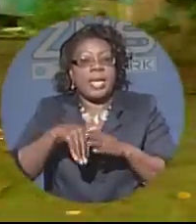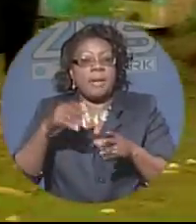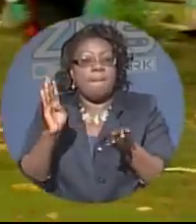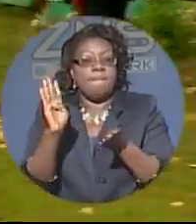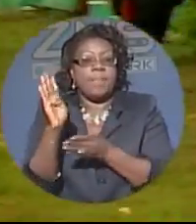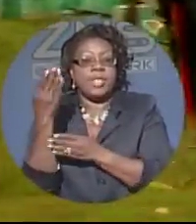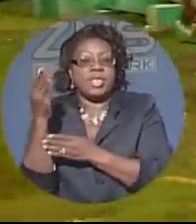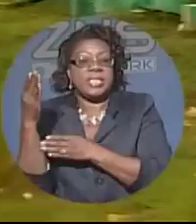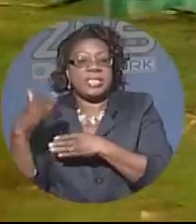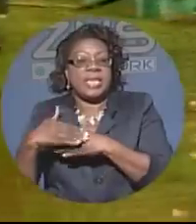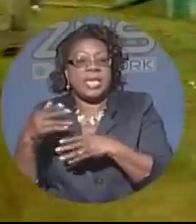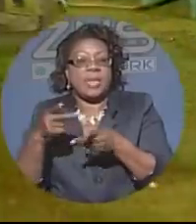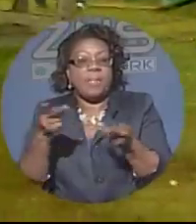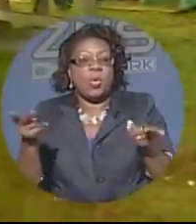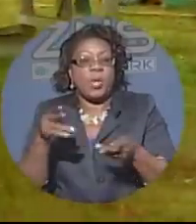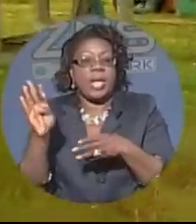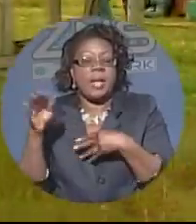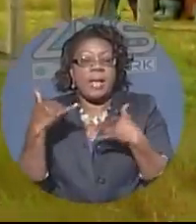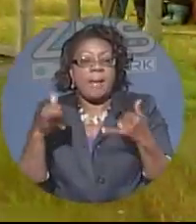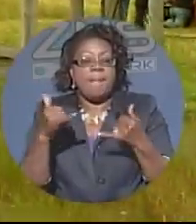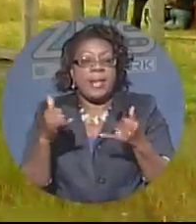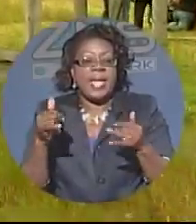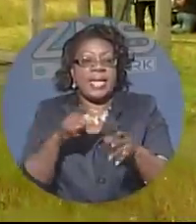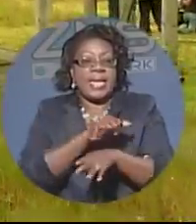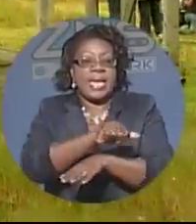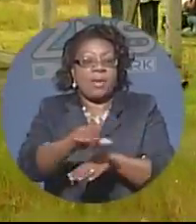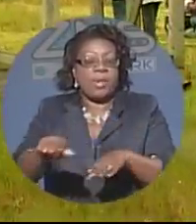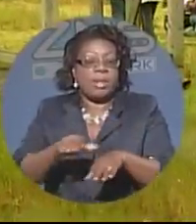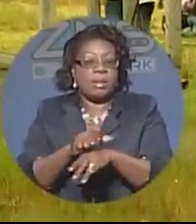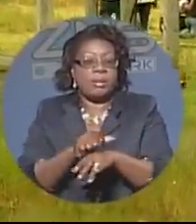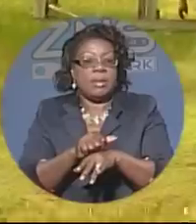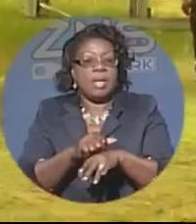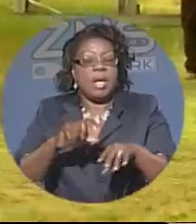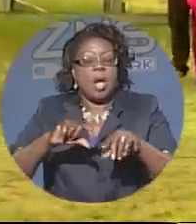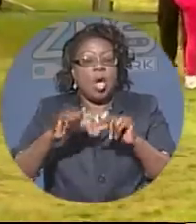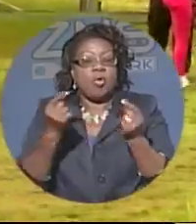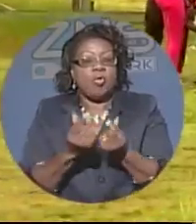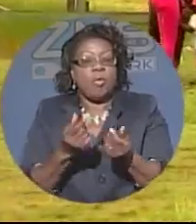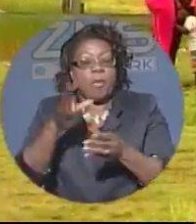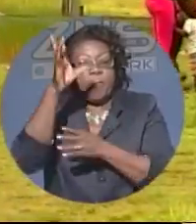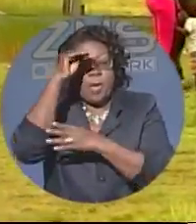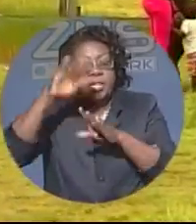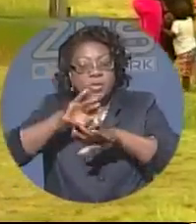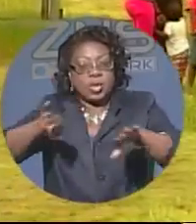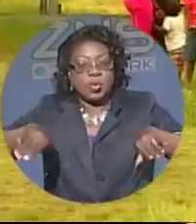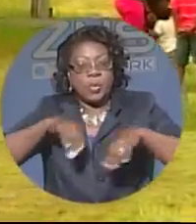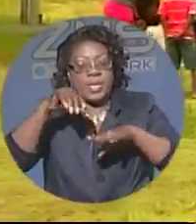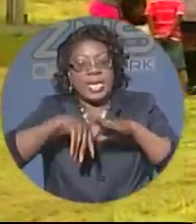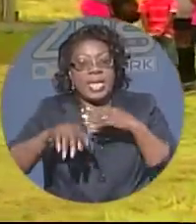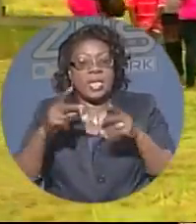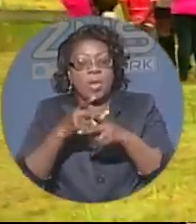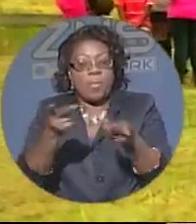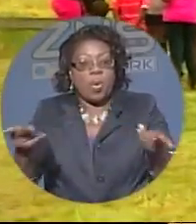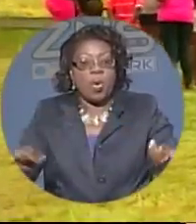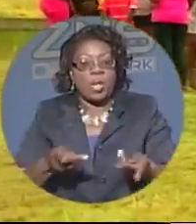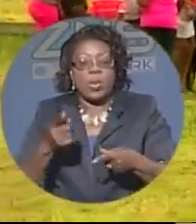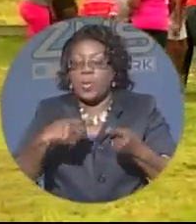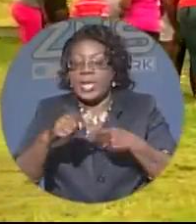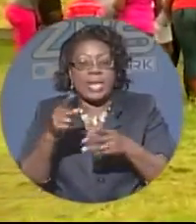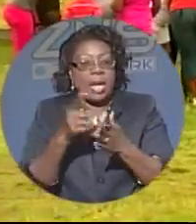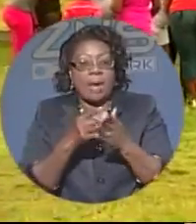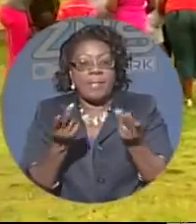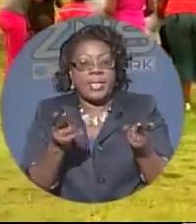playing field. Eyewitnesses told ZNS News that a group of boys were swimming in the pond when the unexpected